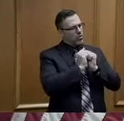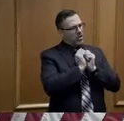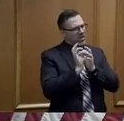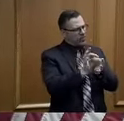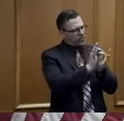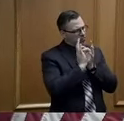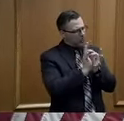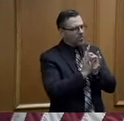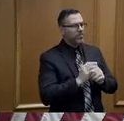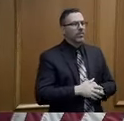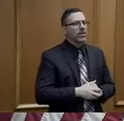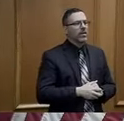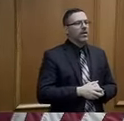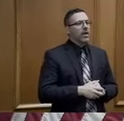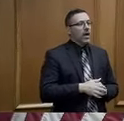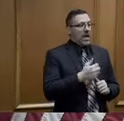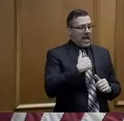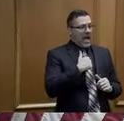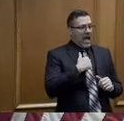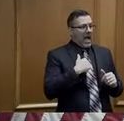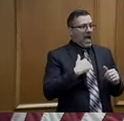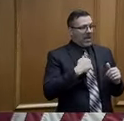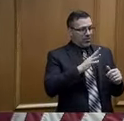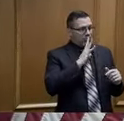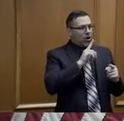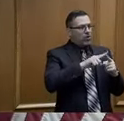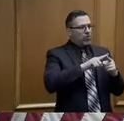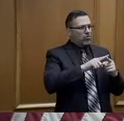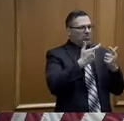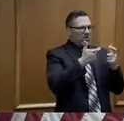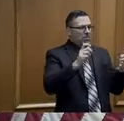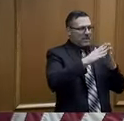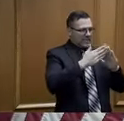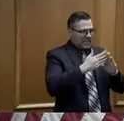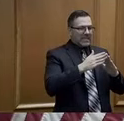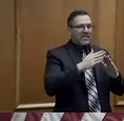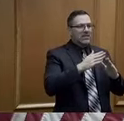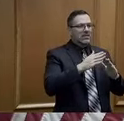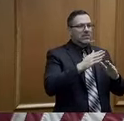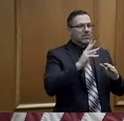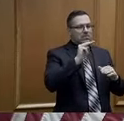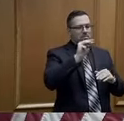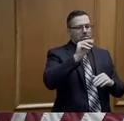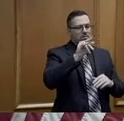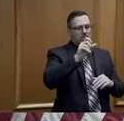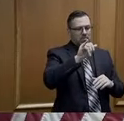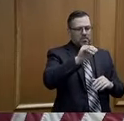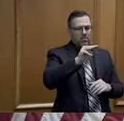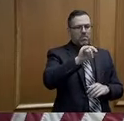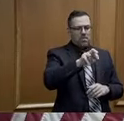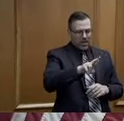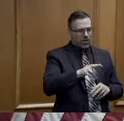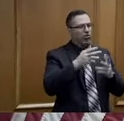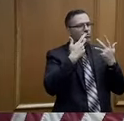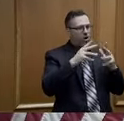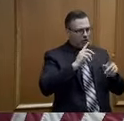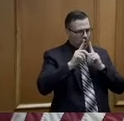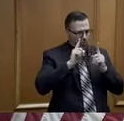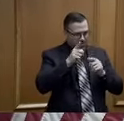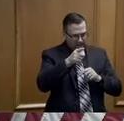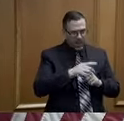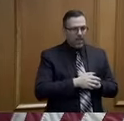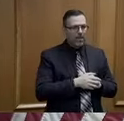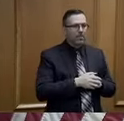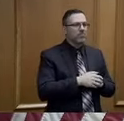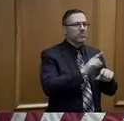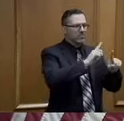Like I said, I'm talking to our major mayors. I had a call with county mayors across the state. There's an effort to do the right